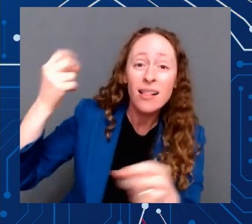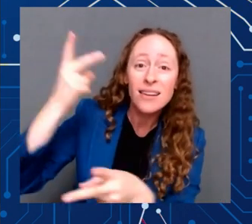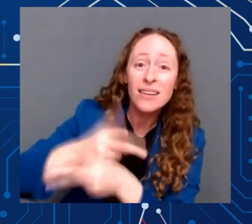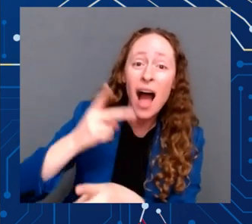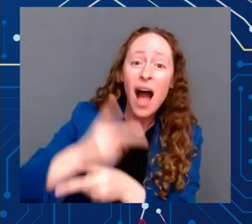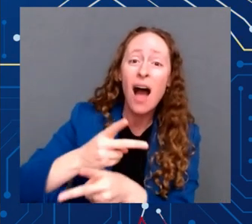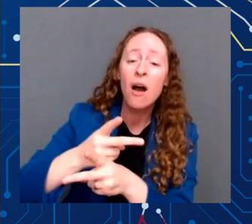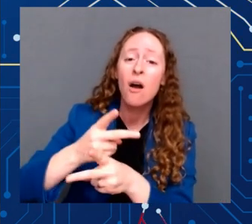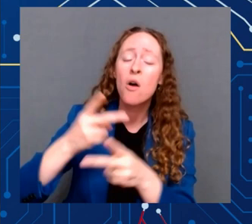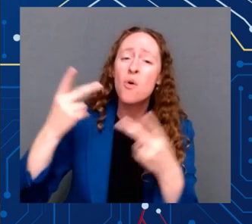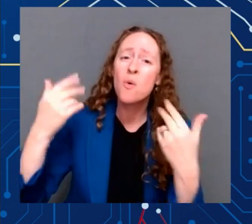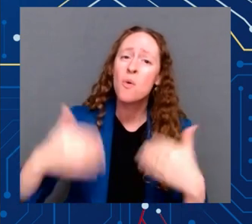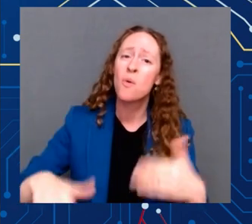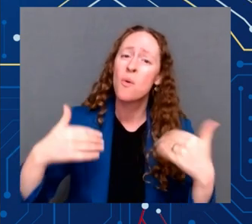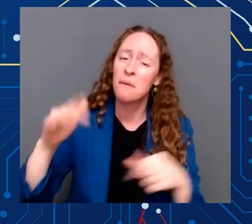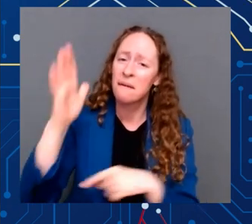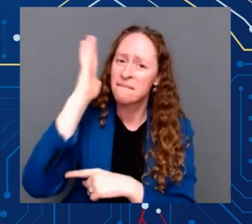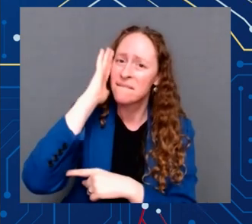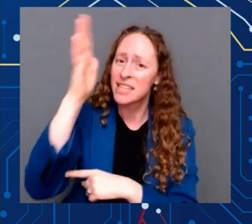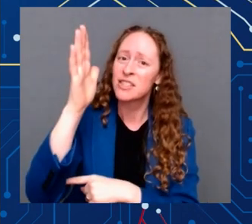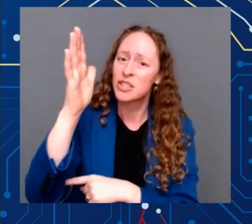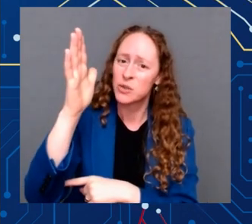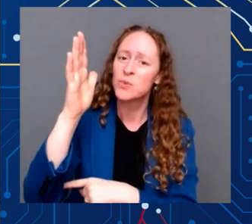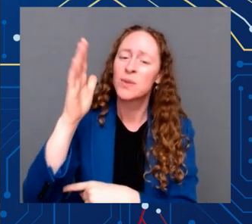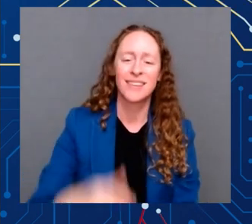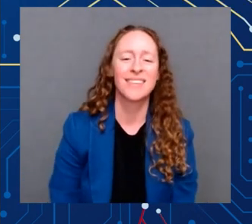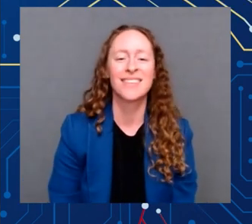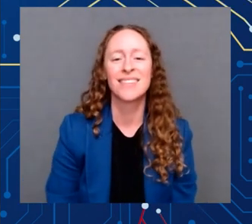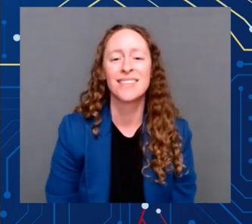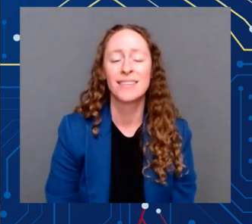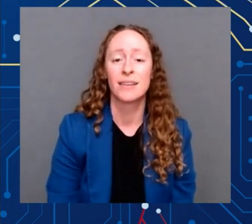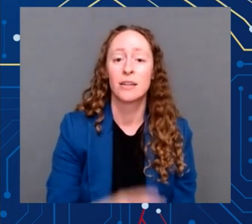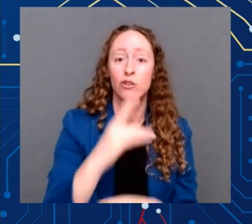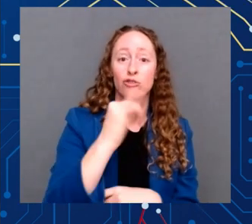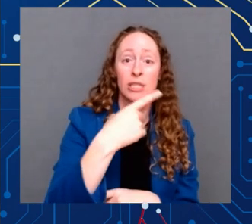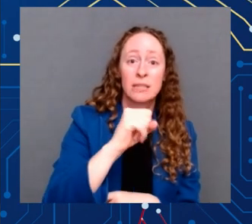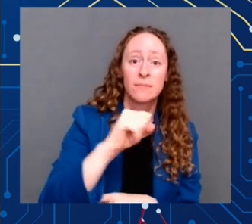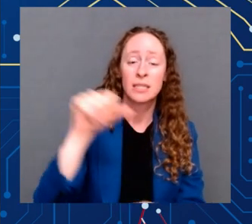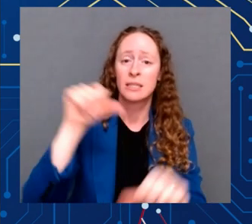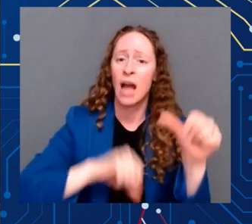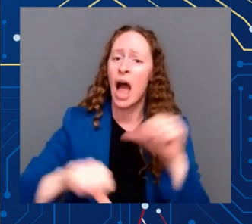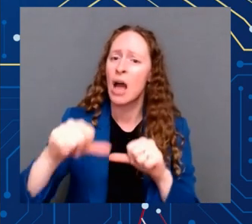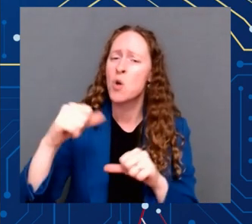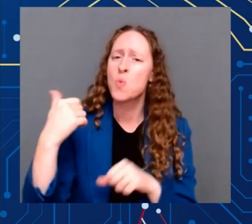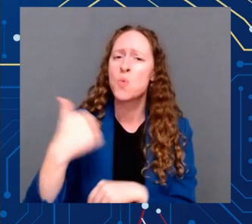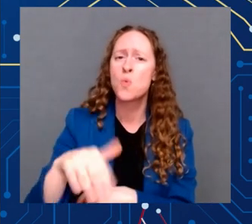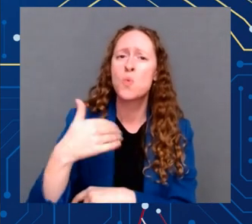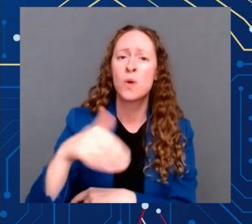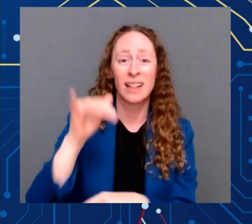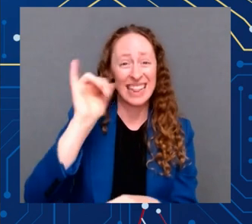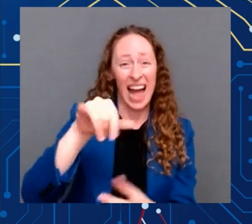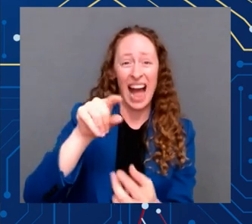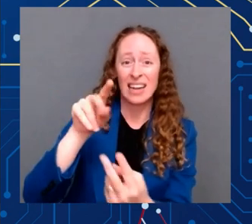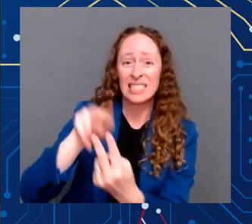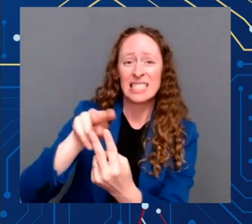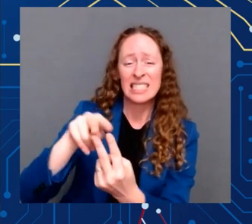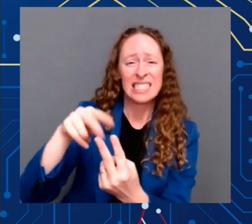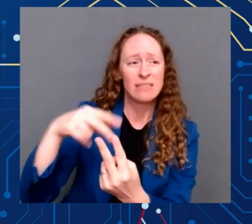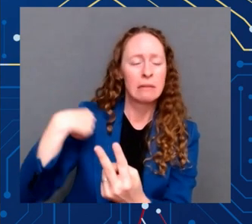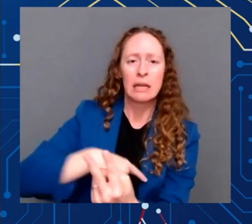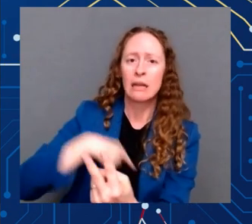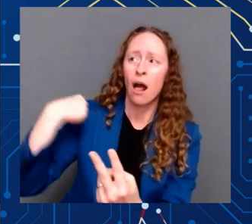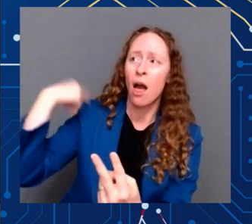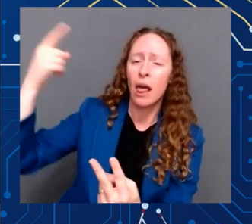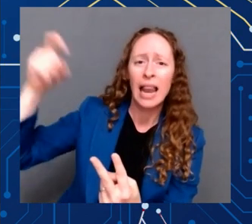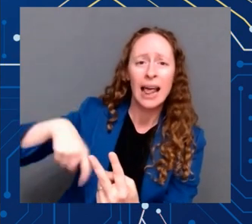Chips and science are doubly an answer to our prayers. And with that, I have the very big honor of